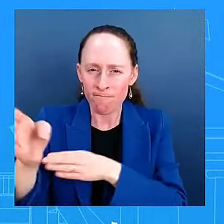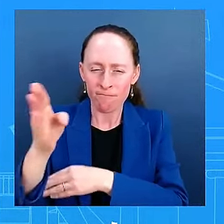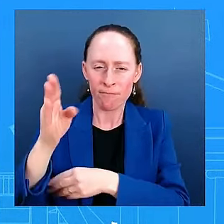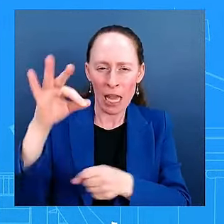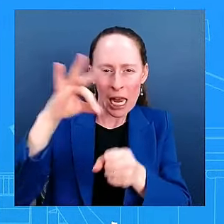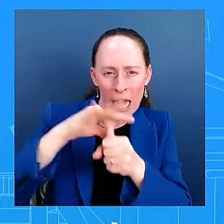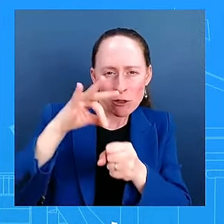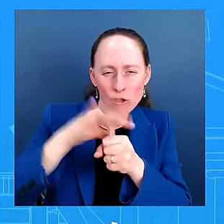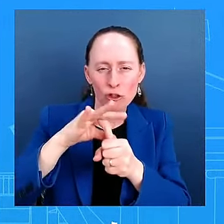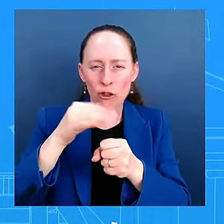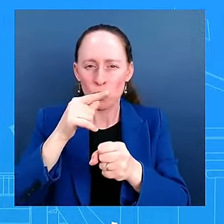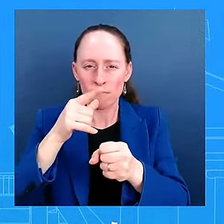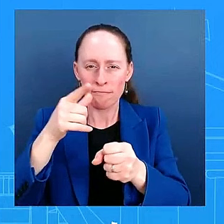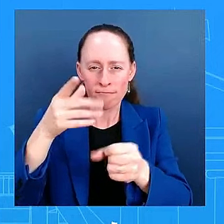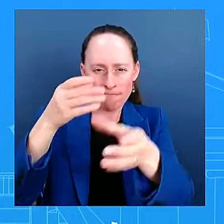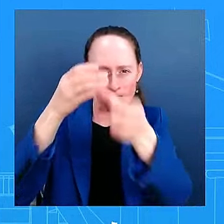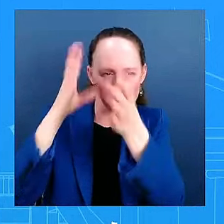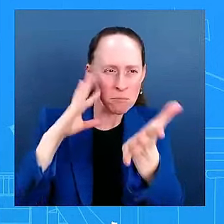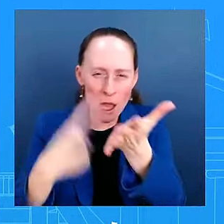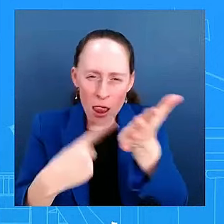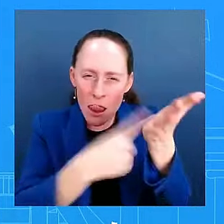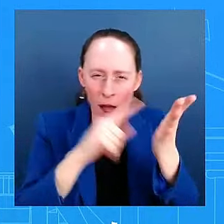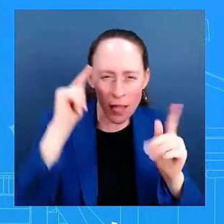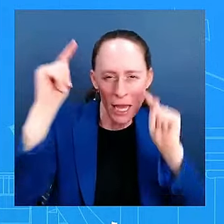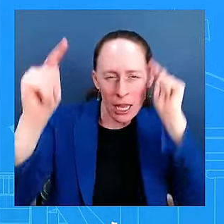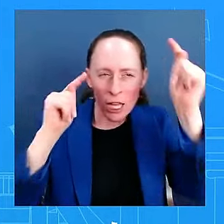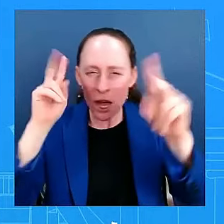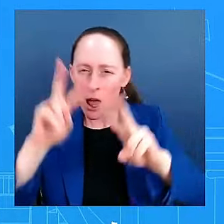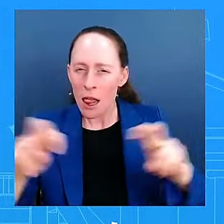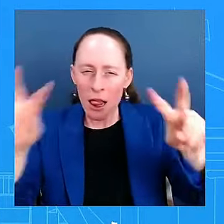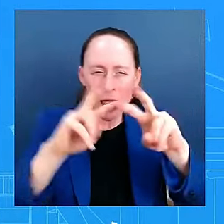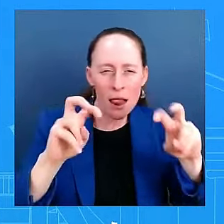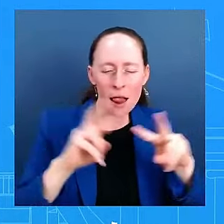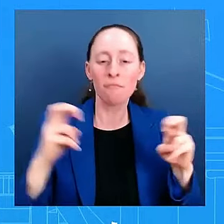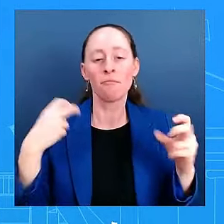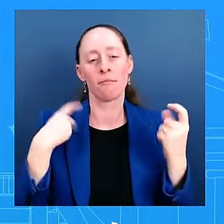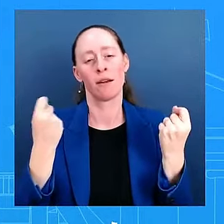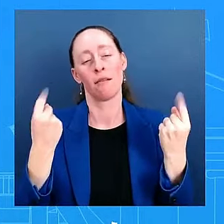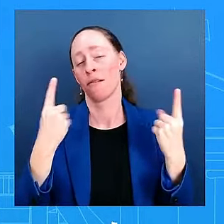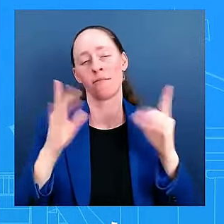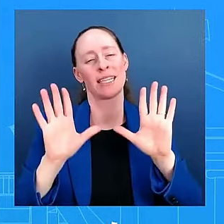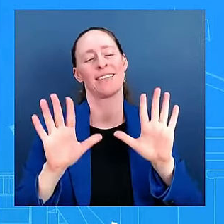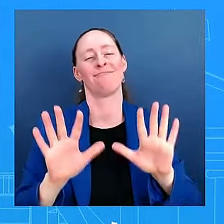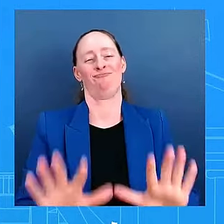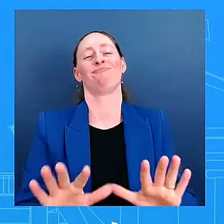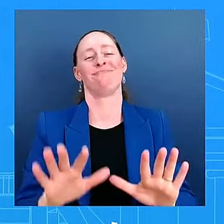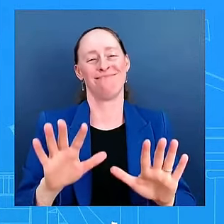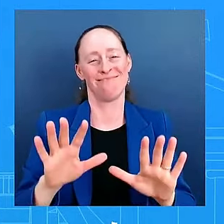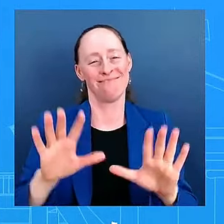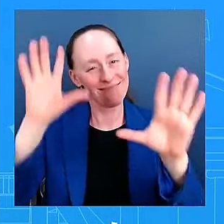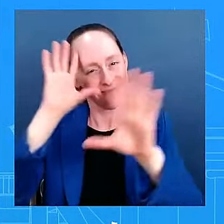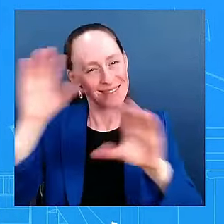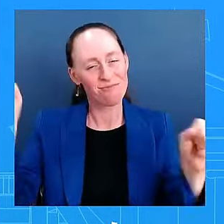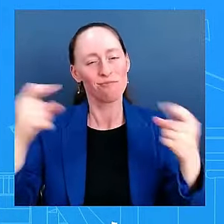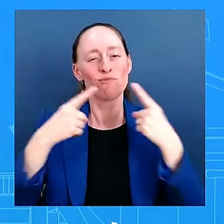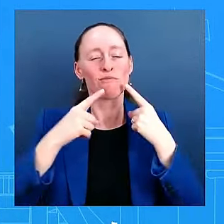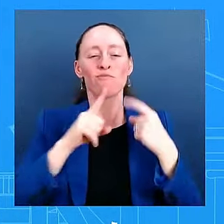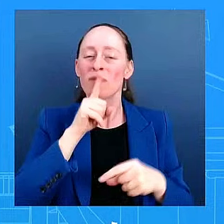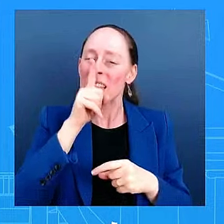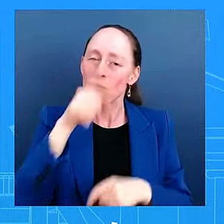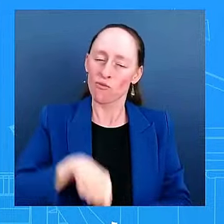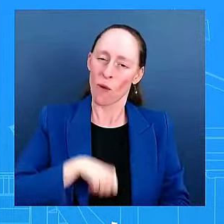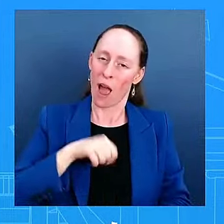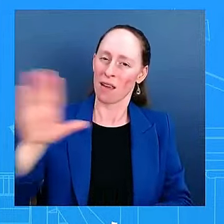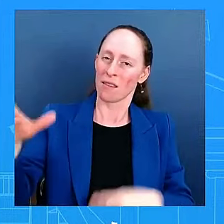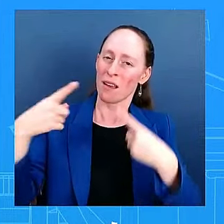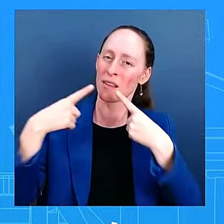president is very, very proud, very proud of what he's been able to accomplish and incredibly impressed by what the vice president